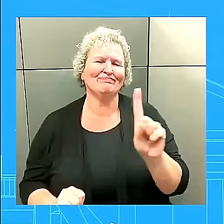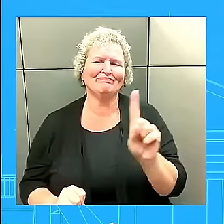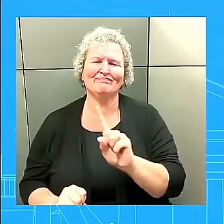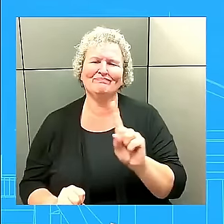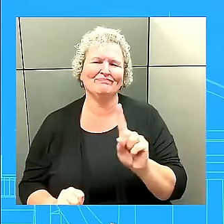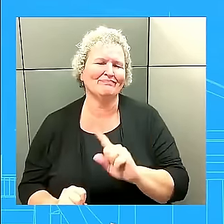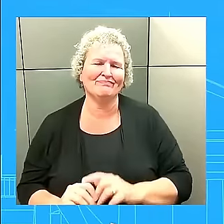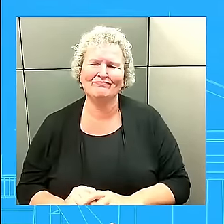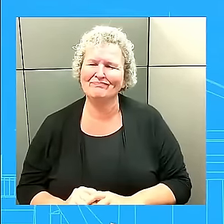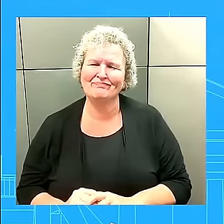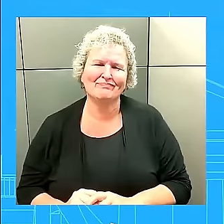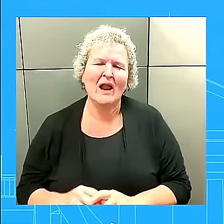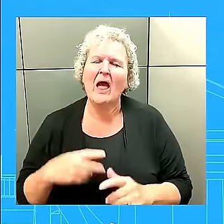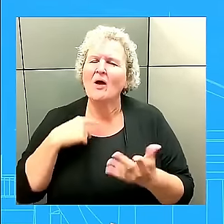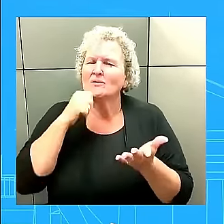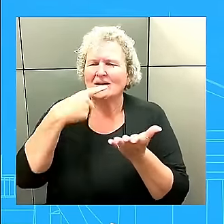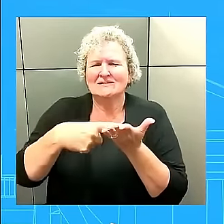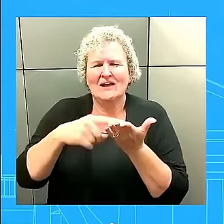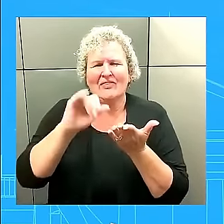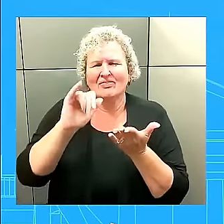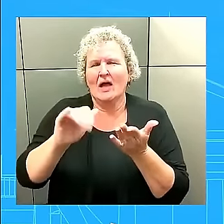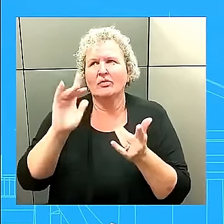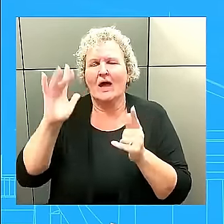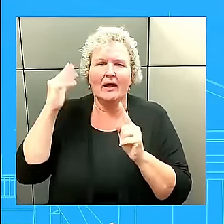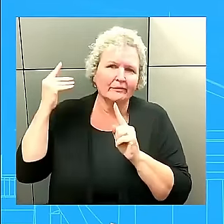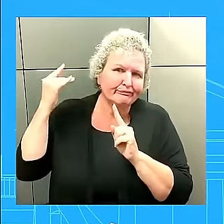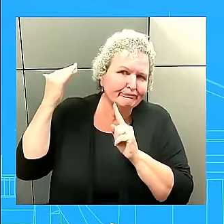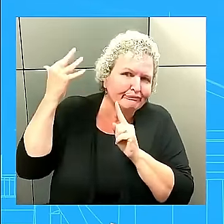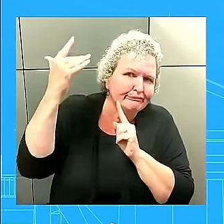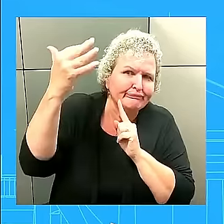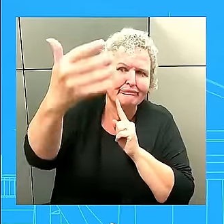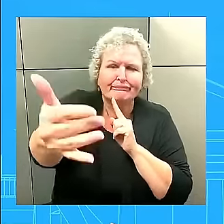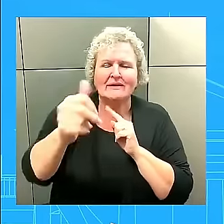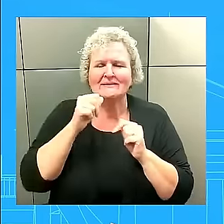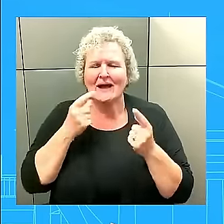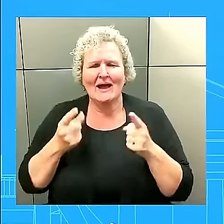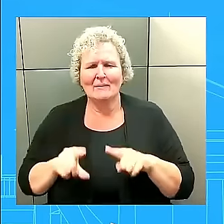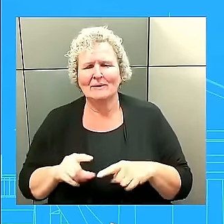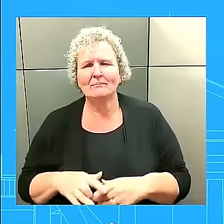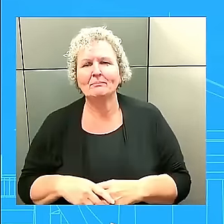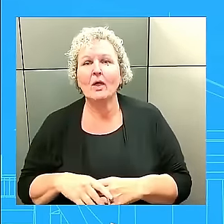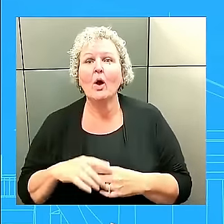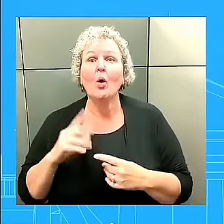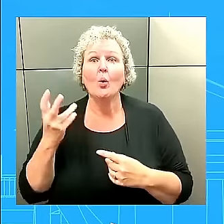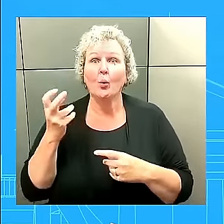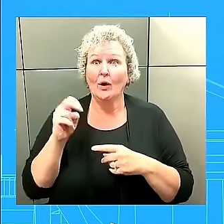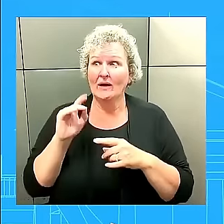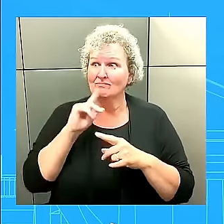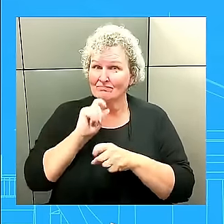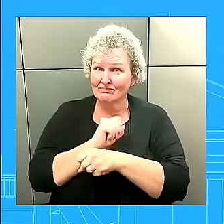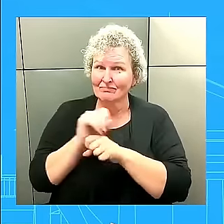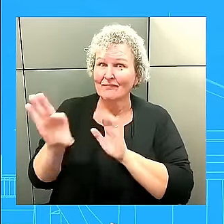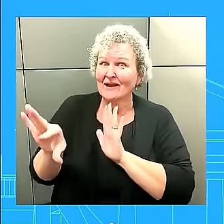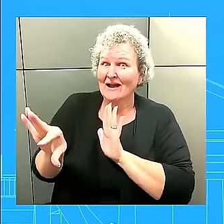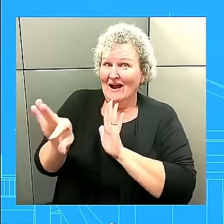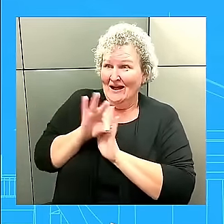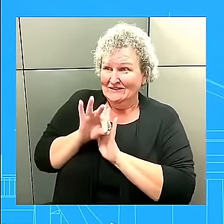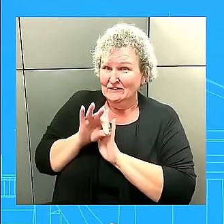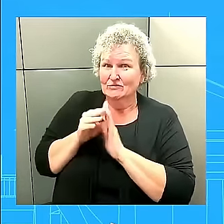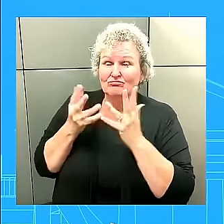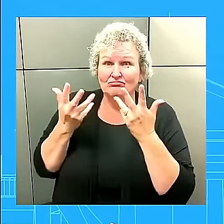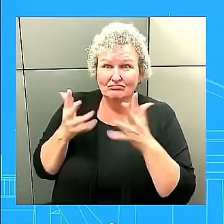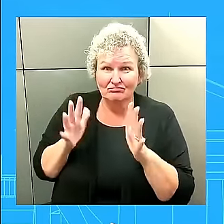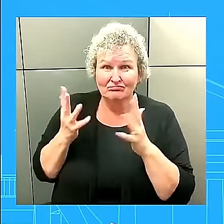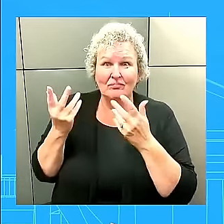certainly, you know, when she, when she is in office and becomes, and all of the things happen, I'm going to get into hypotheticals. She's going to make